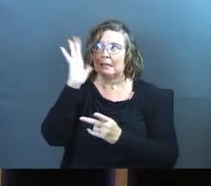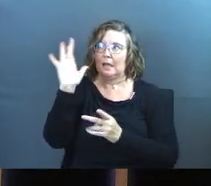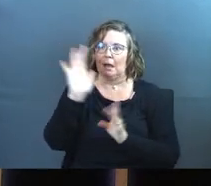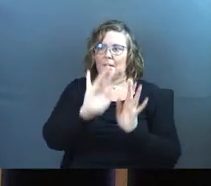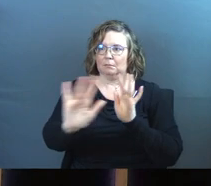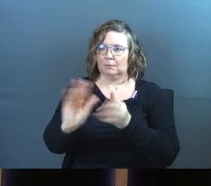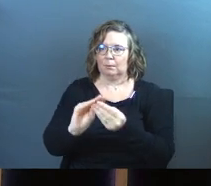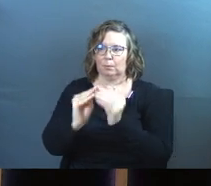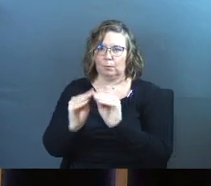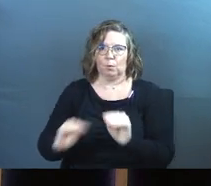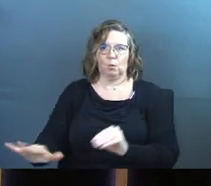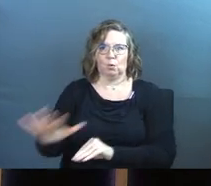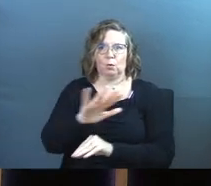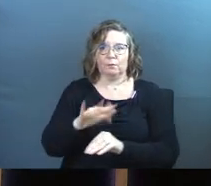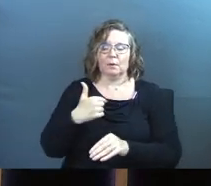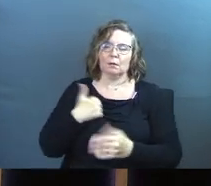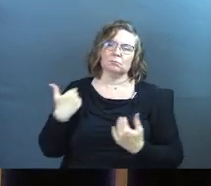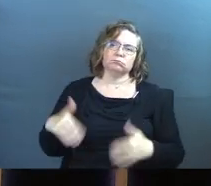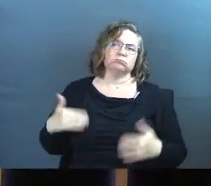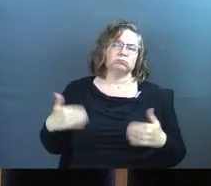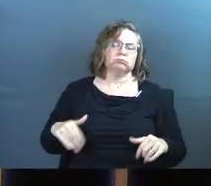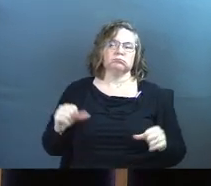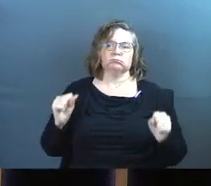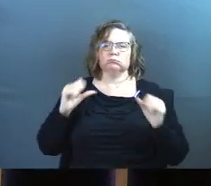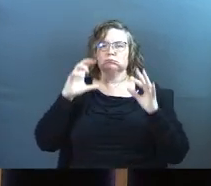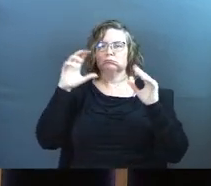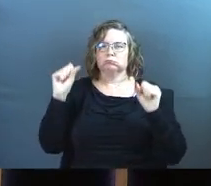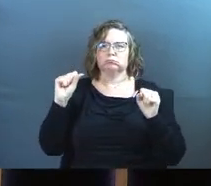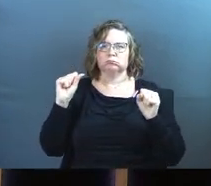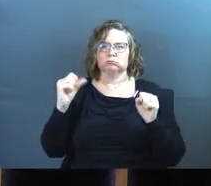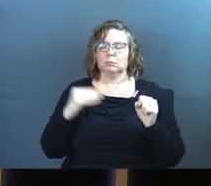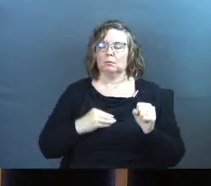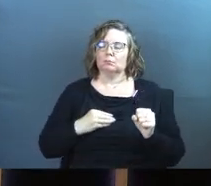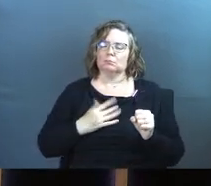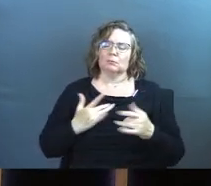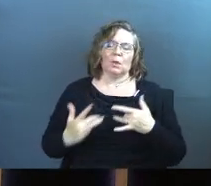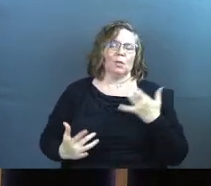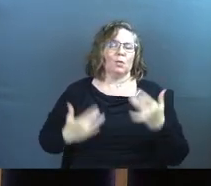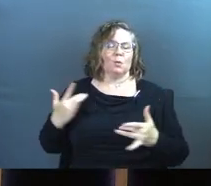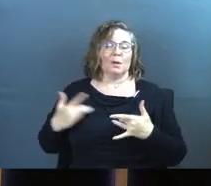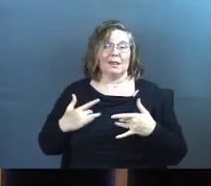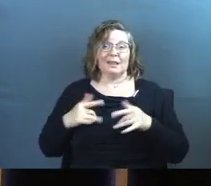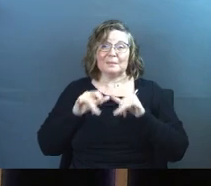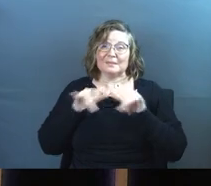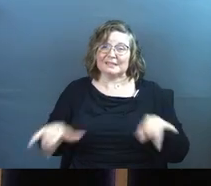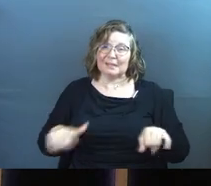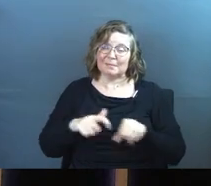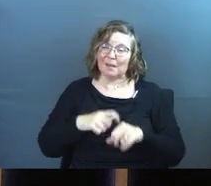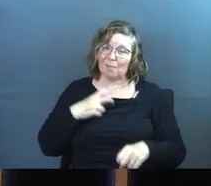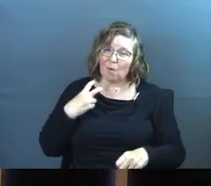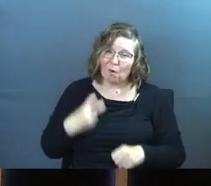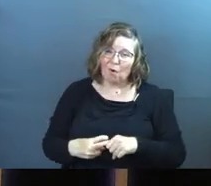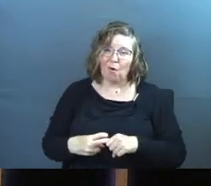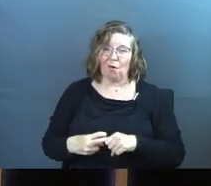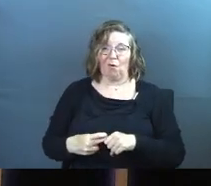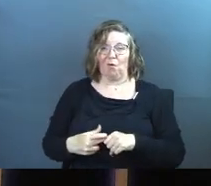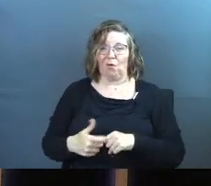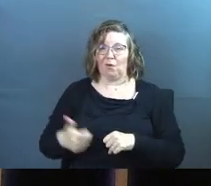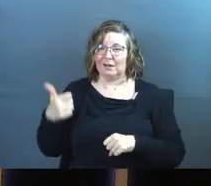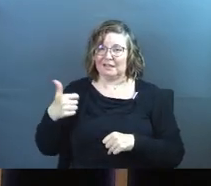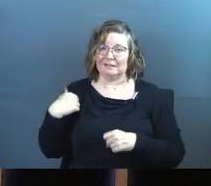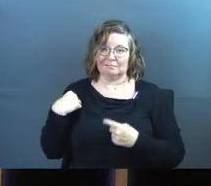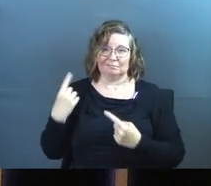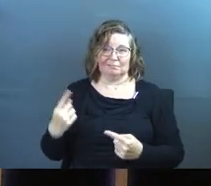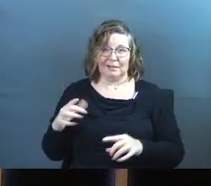move. And it's been the greatest, most thrilling, but also hardest thing I've ever done in my